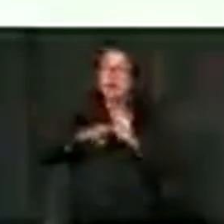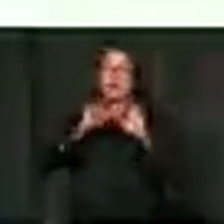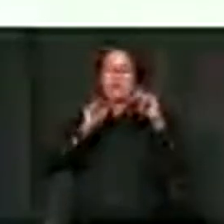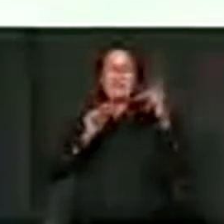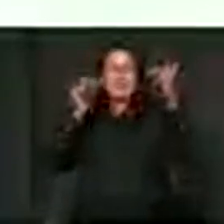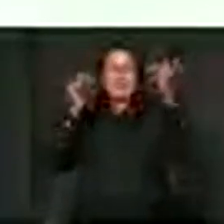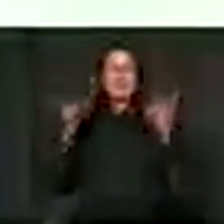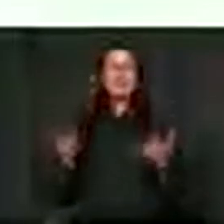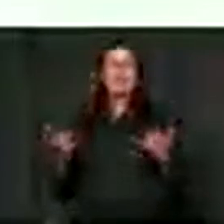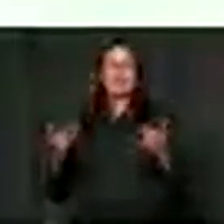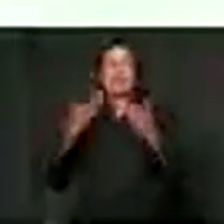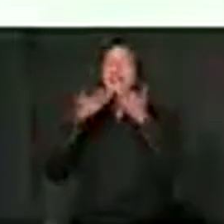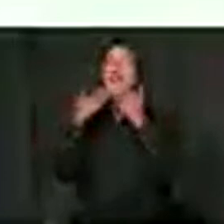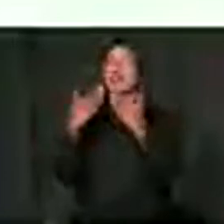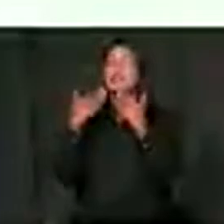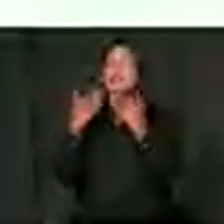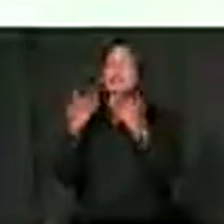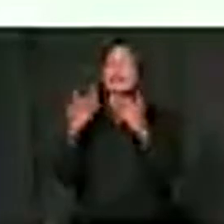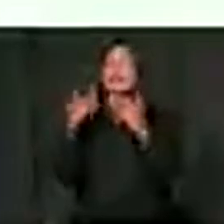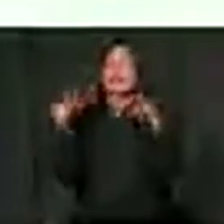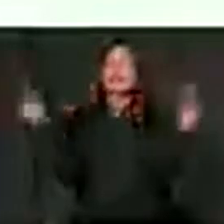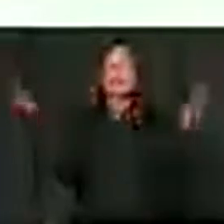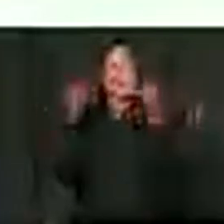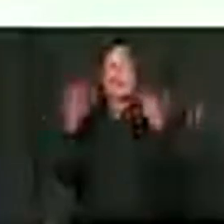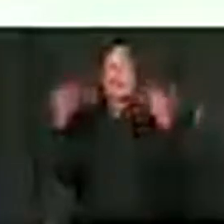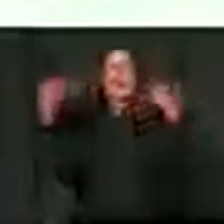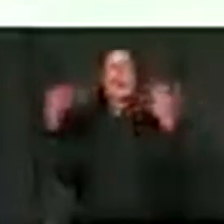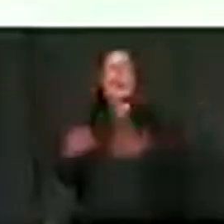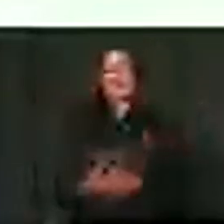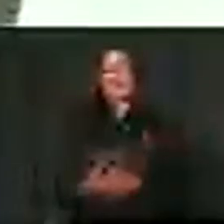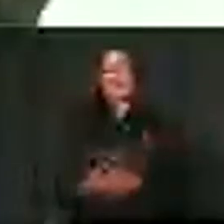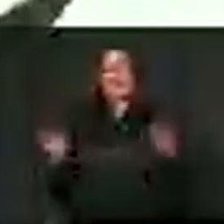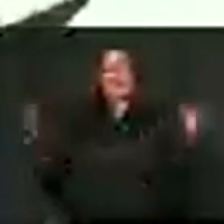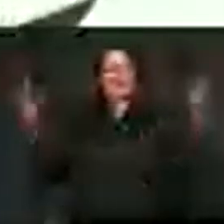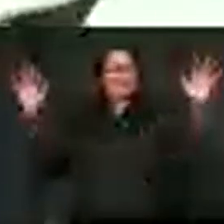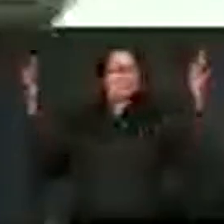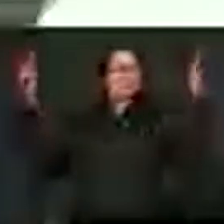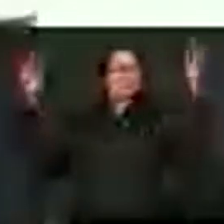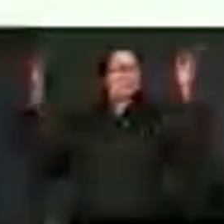also thank you very much and most sincerely. Thank